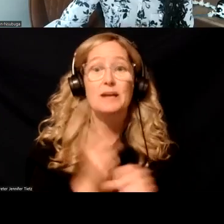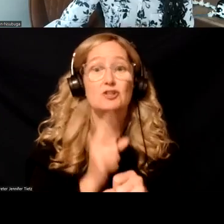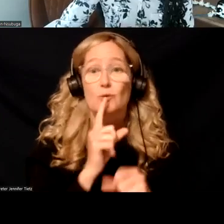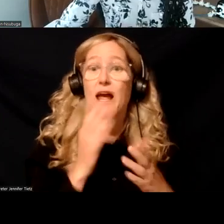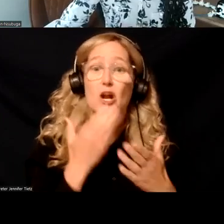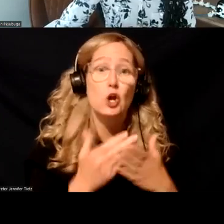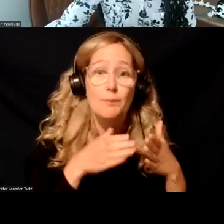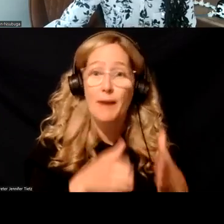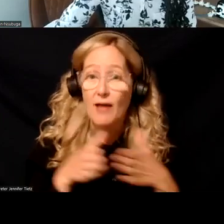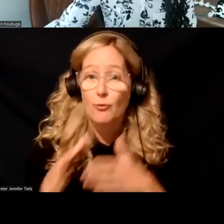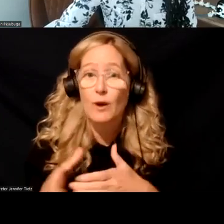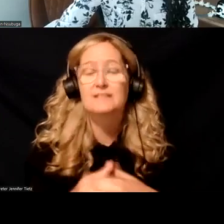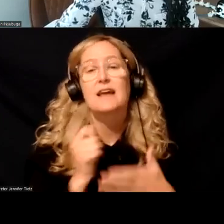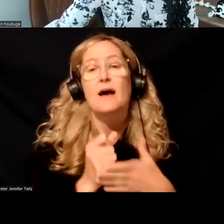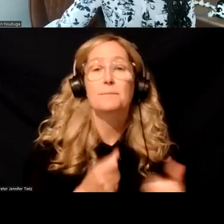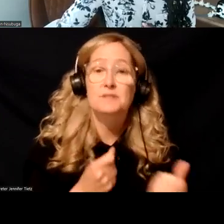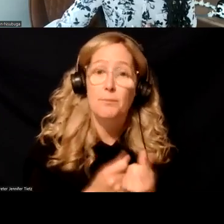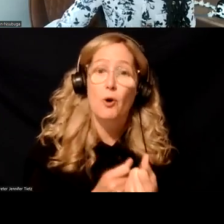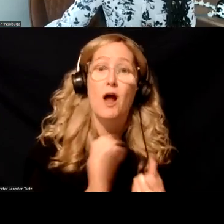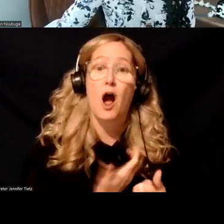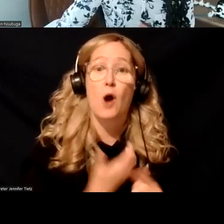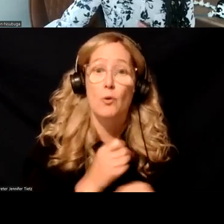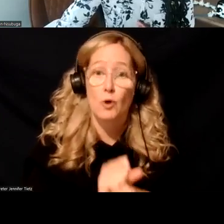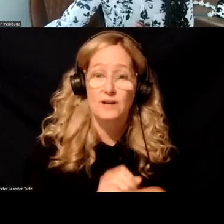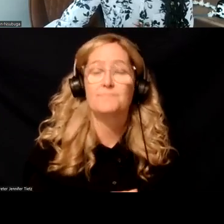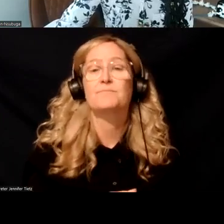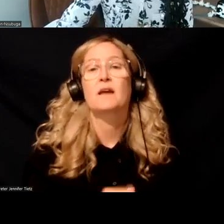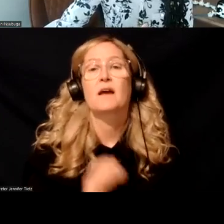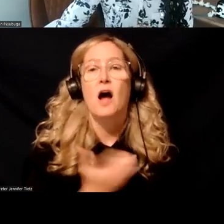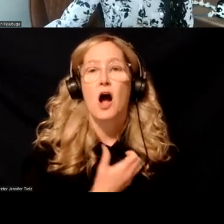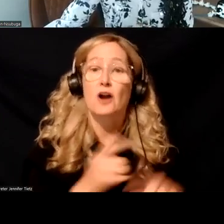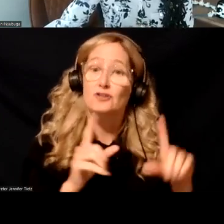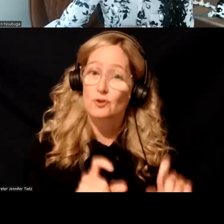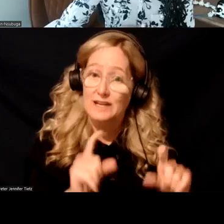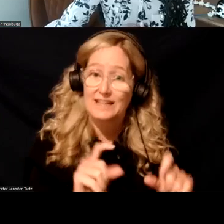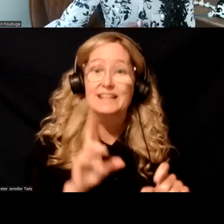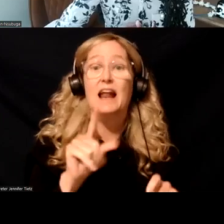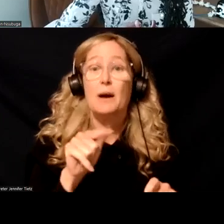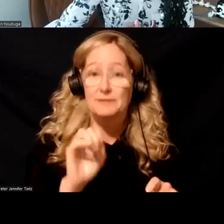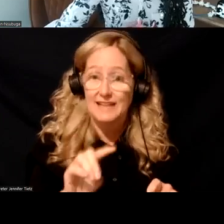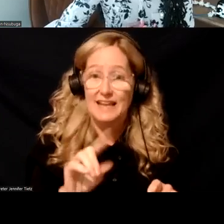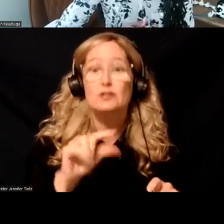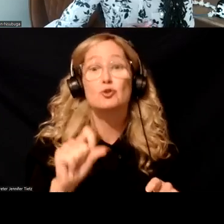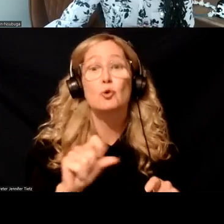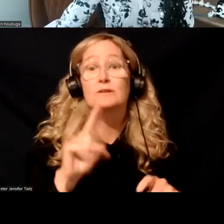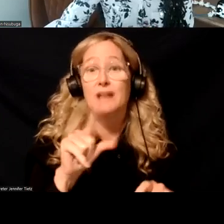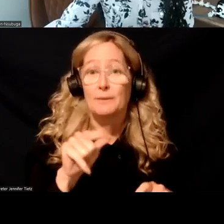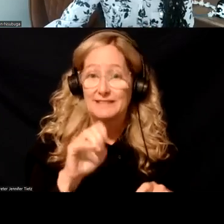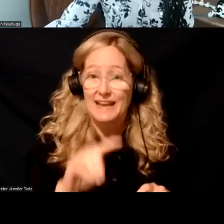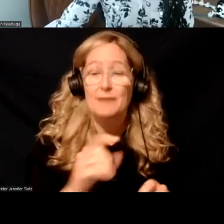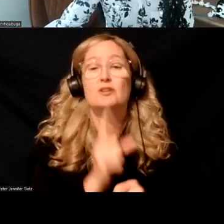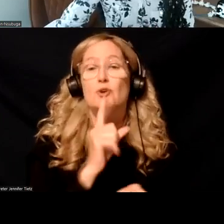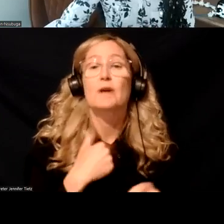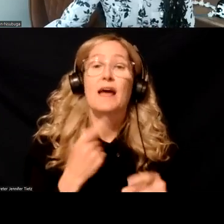um, to, to be able to support this work. We updated our screenings and assessment tools, making sure that we had appropriate